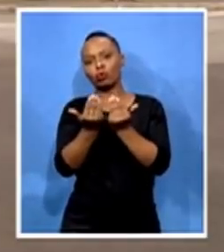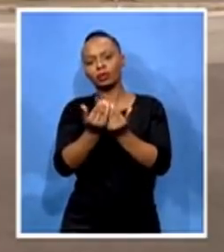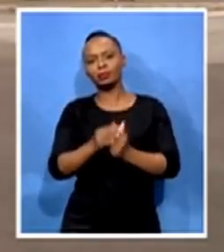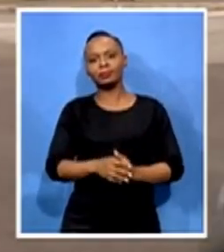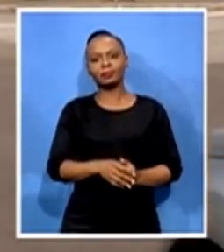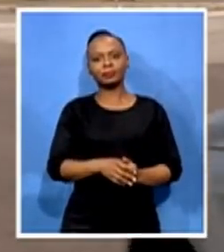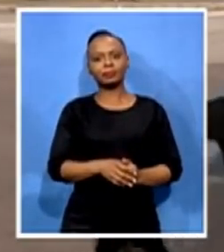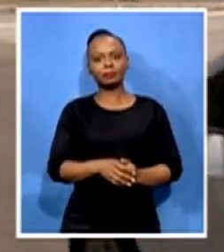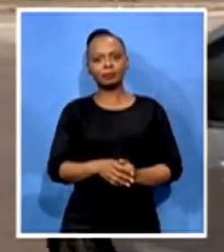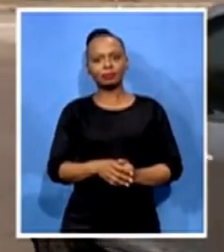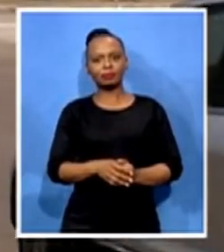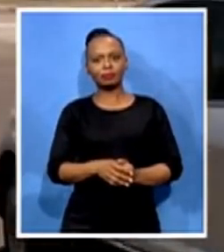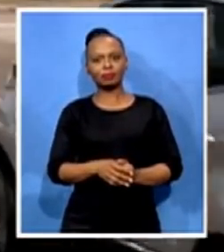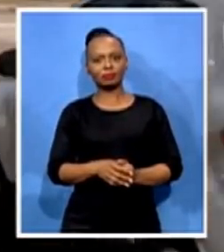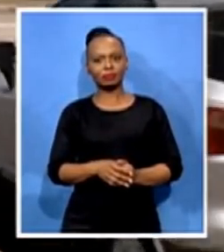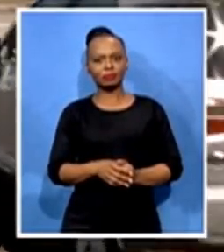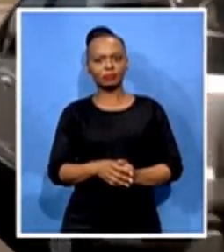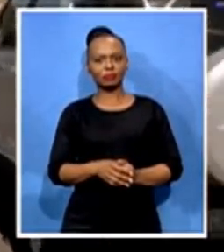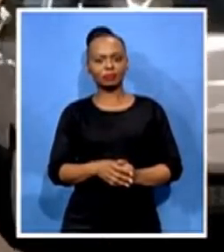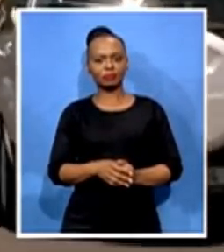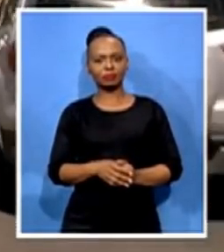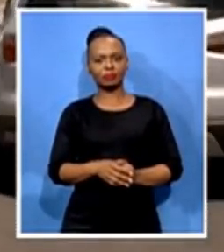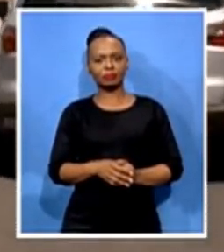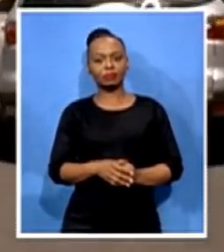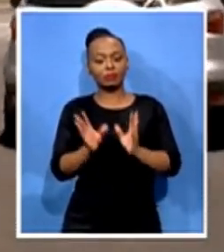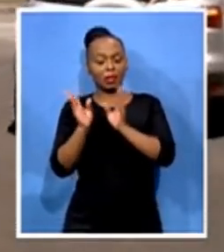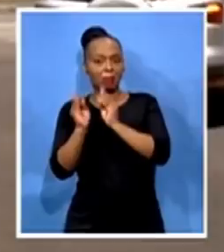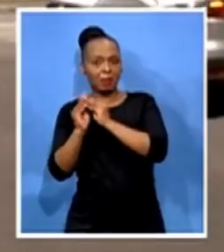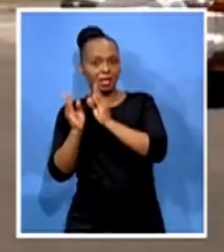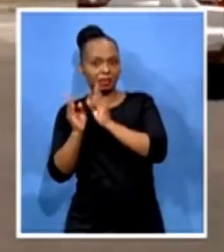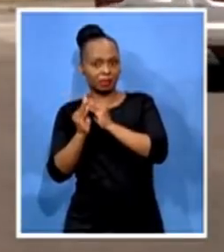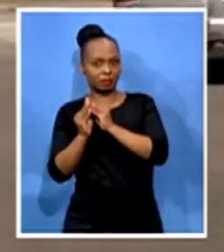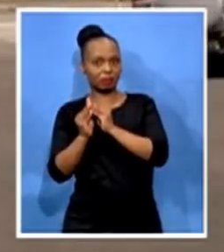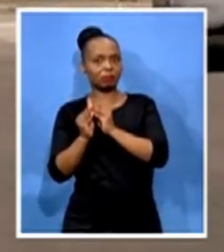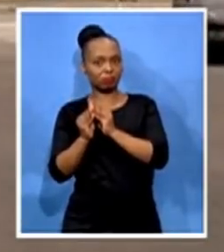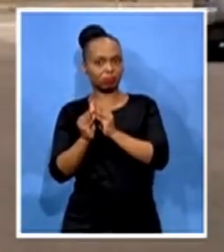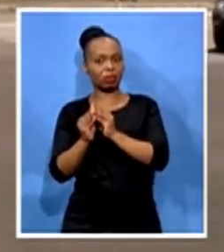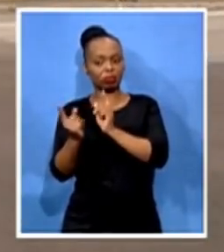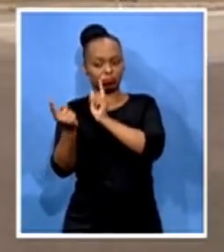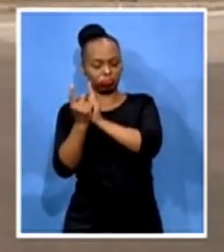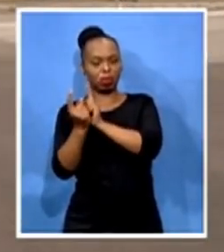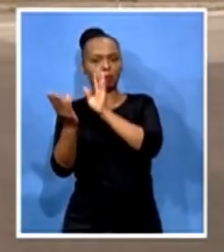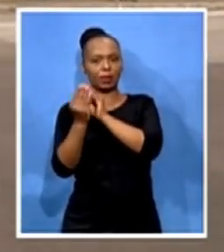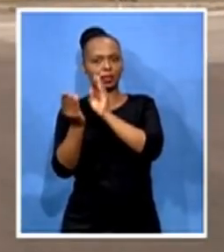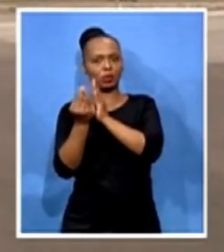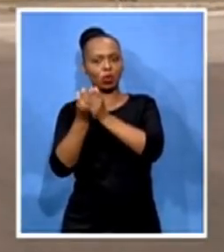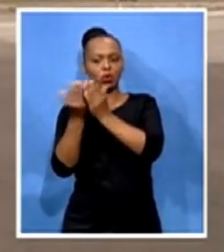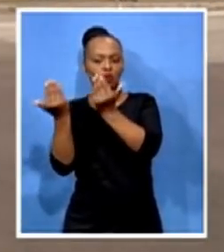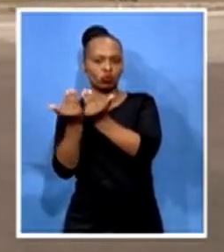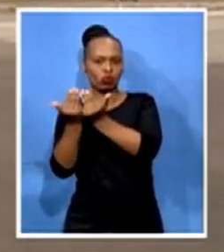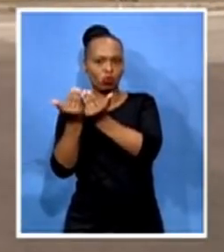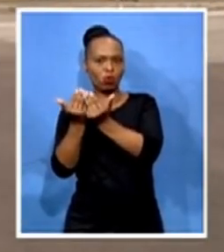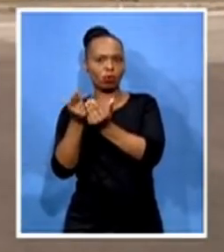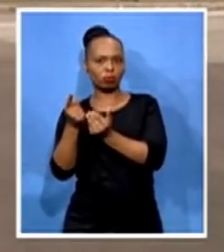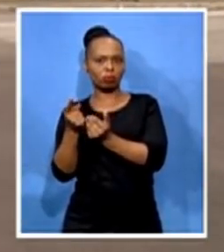Following the meeting that they had with the school, the Premier said that they do not condone any sort of violence.